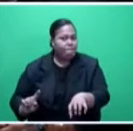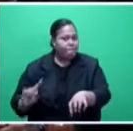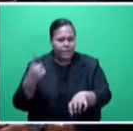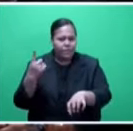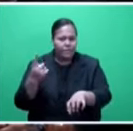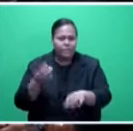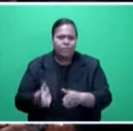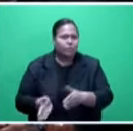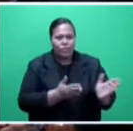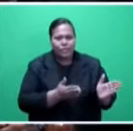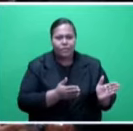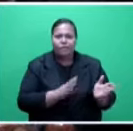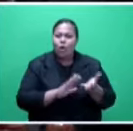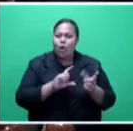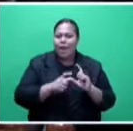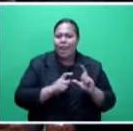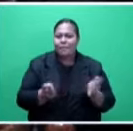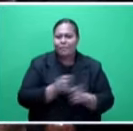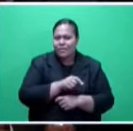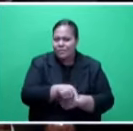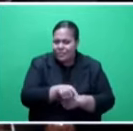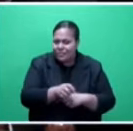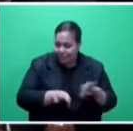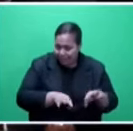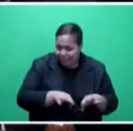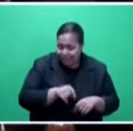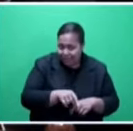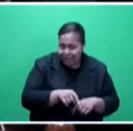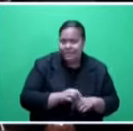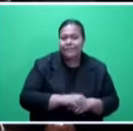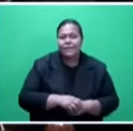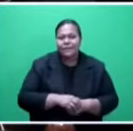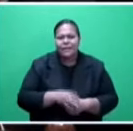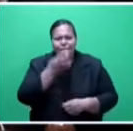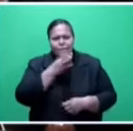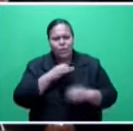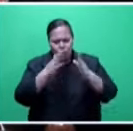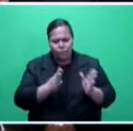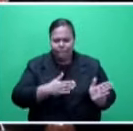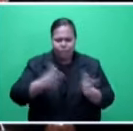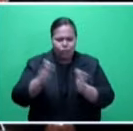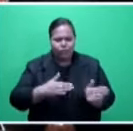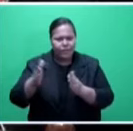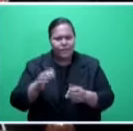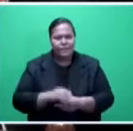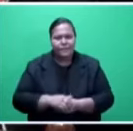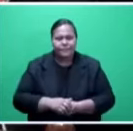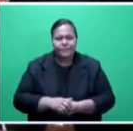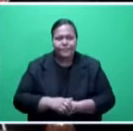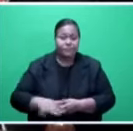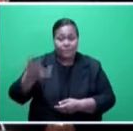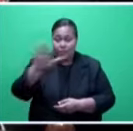to be relocated in government's climate change mitigation plans with a few homes built on the relocation site. All of these